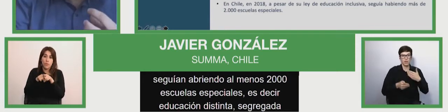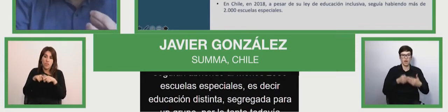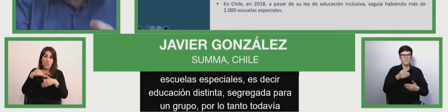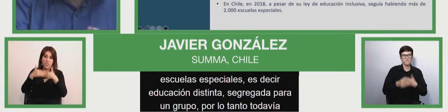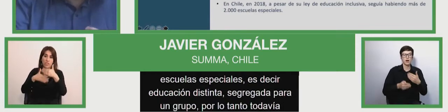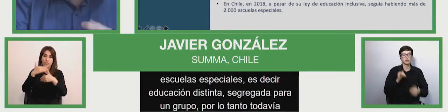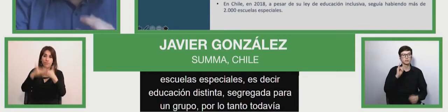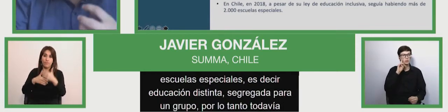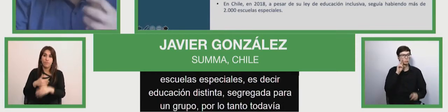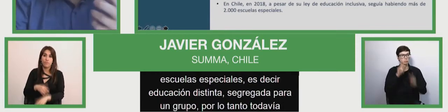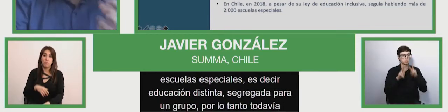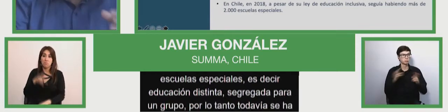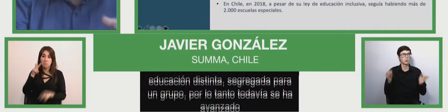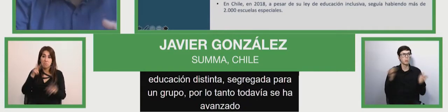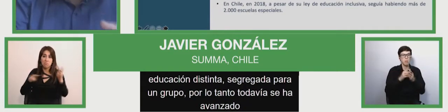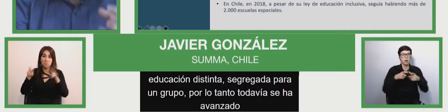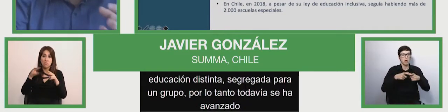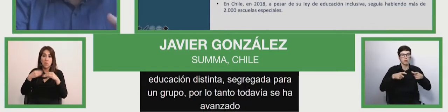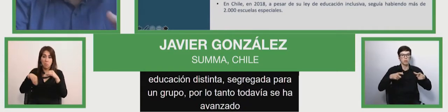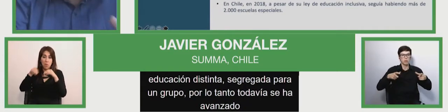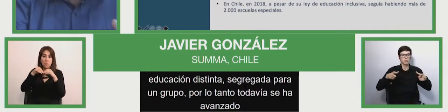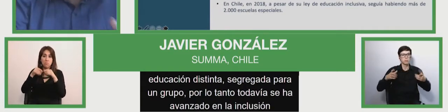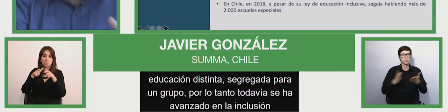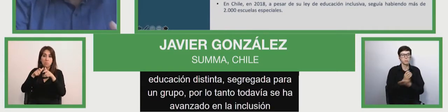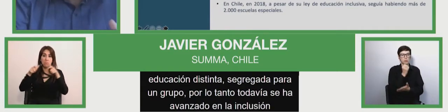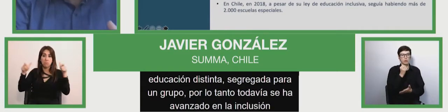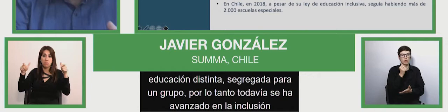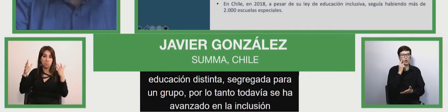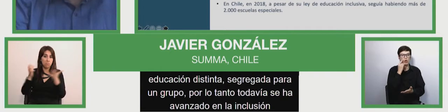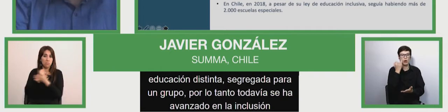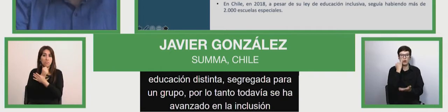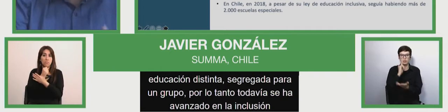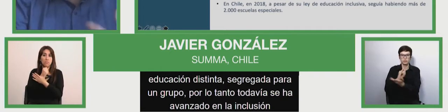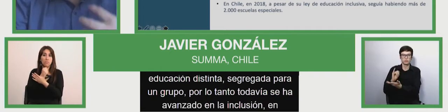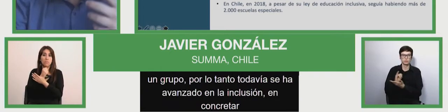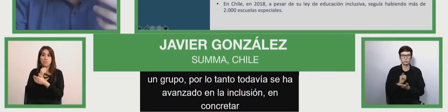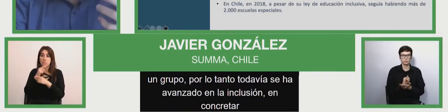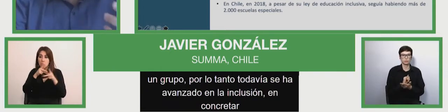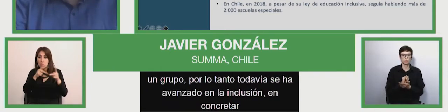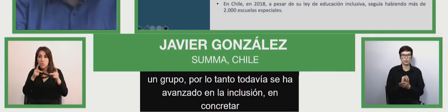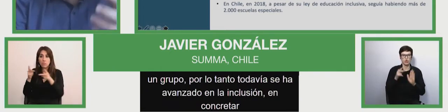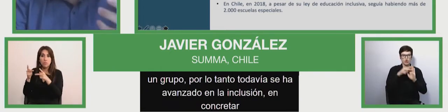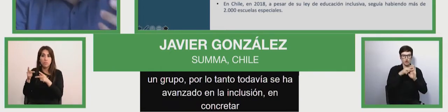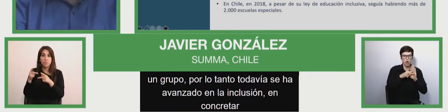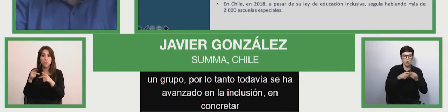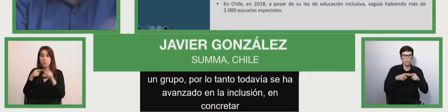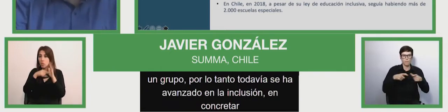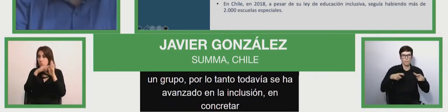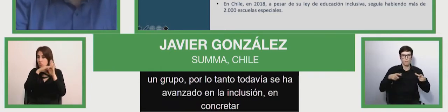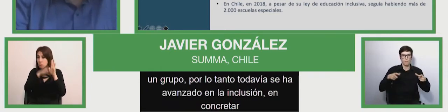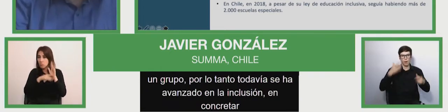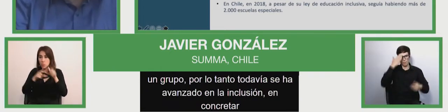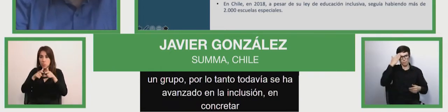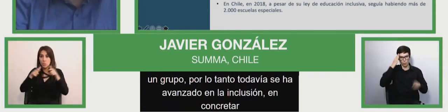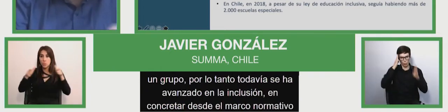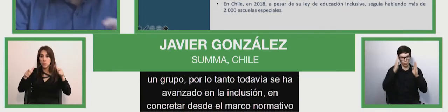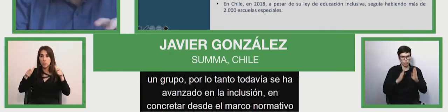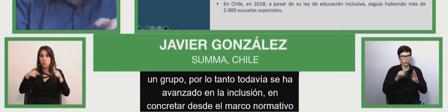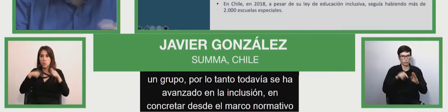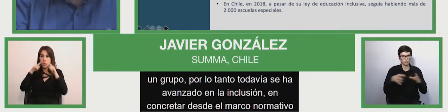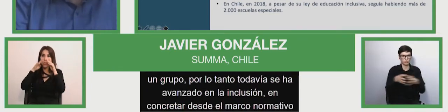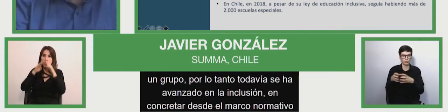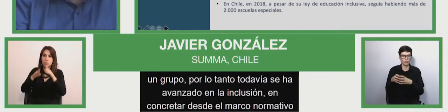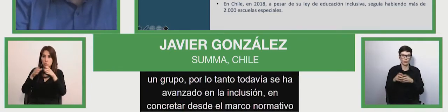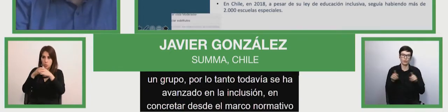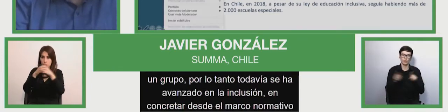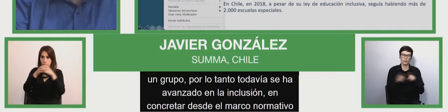on institutional definition of the regulation or on having greater concern for